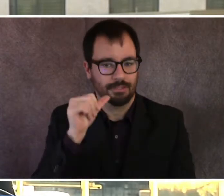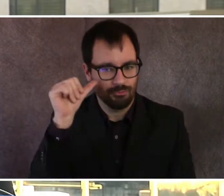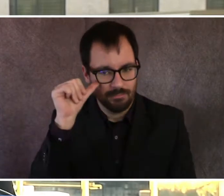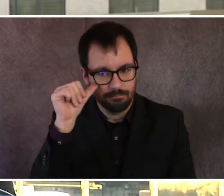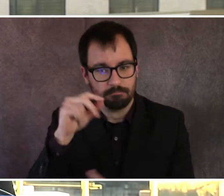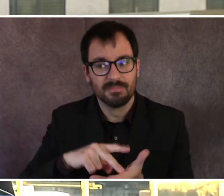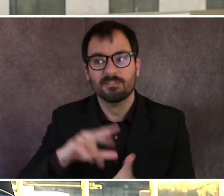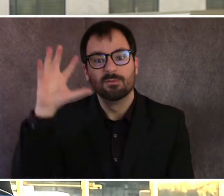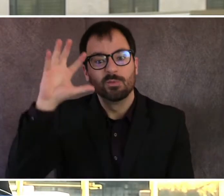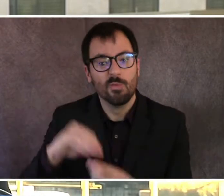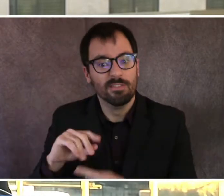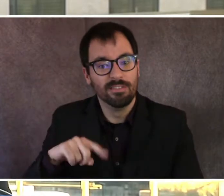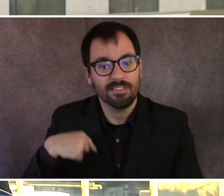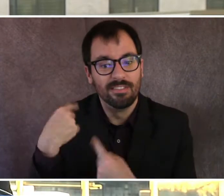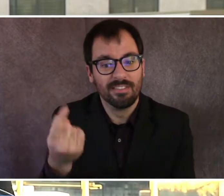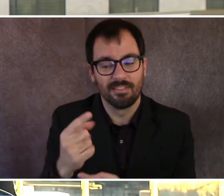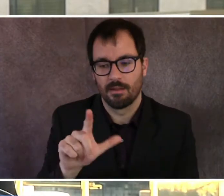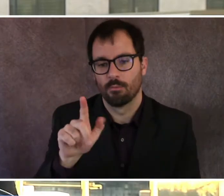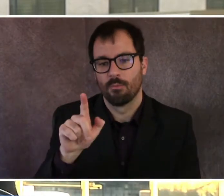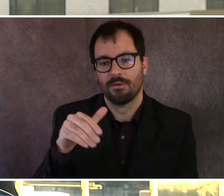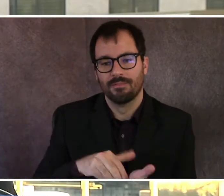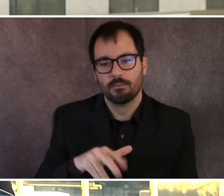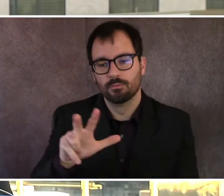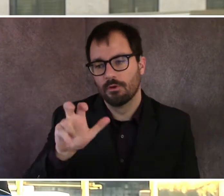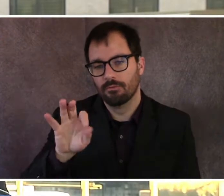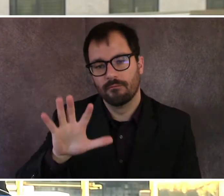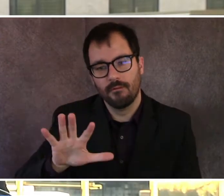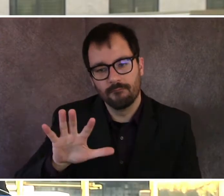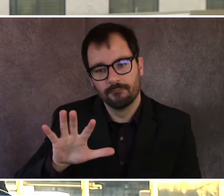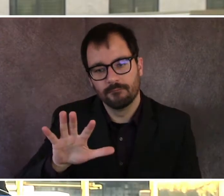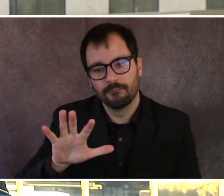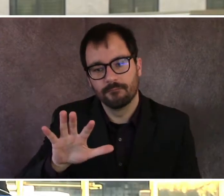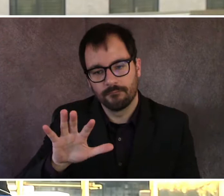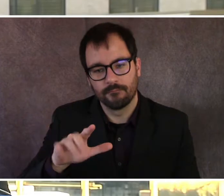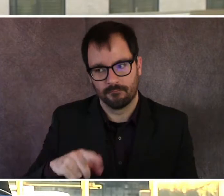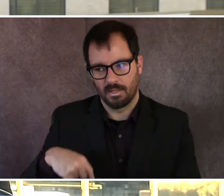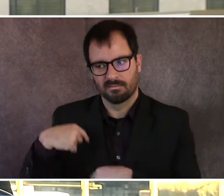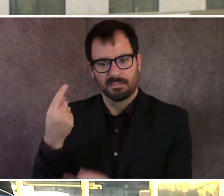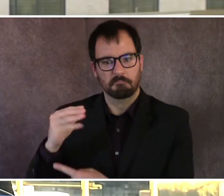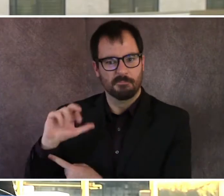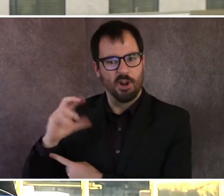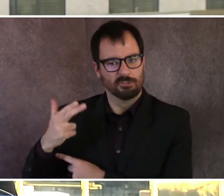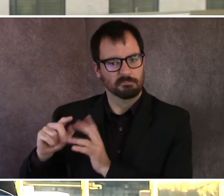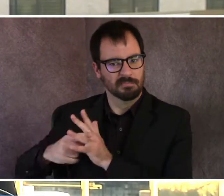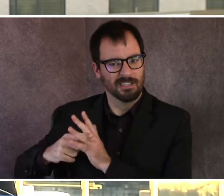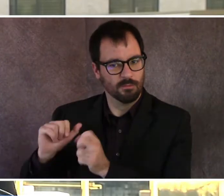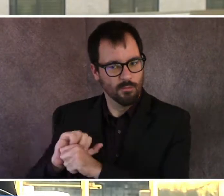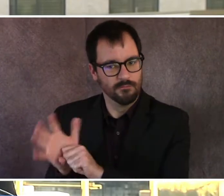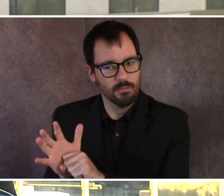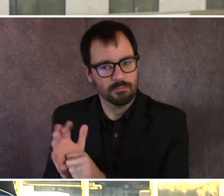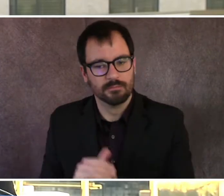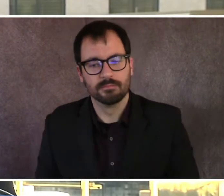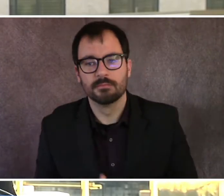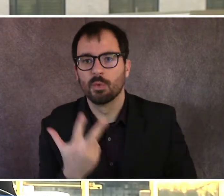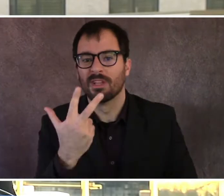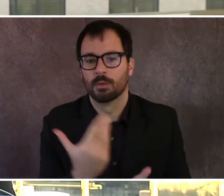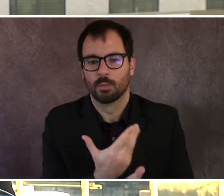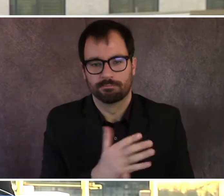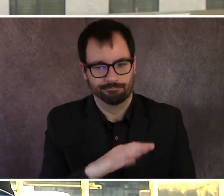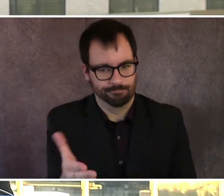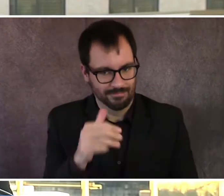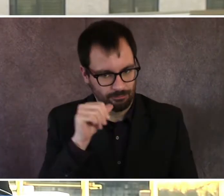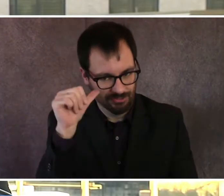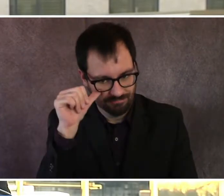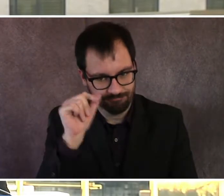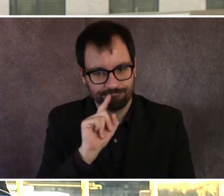We had three deaths registered yesterday, bringing our debt total to 874. And our prayers are with the